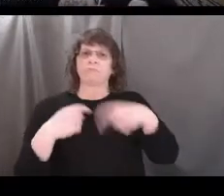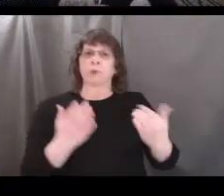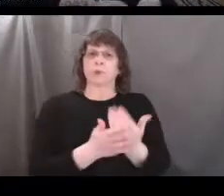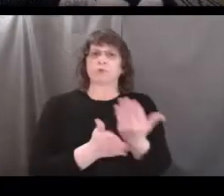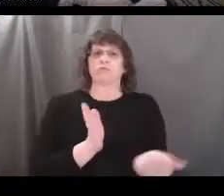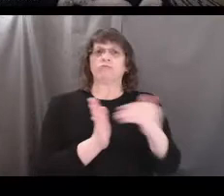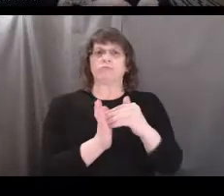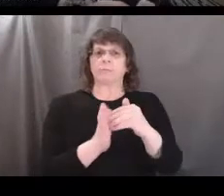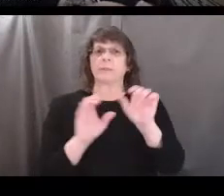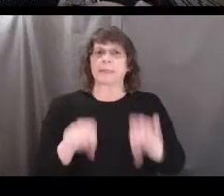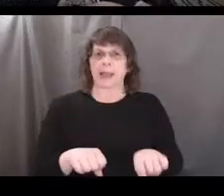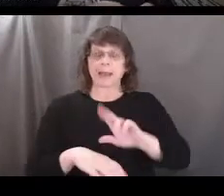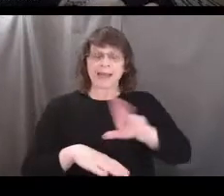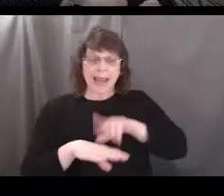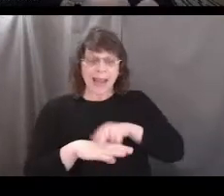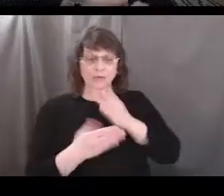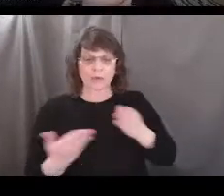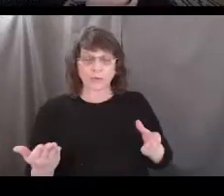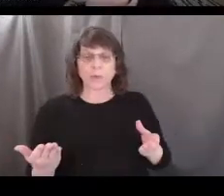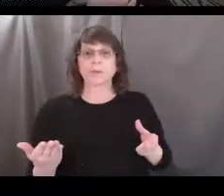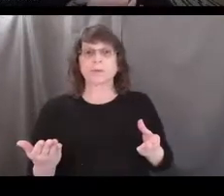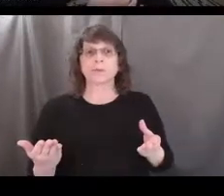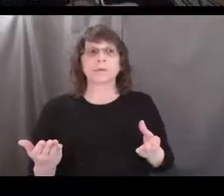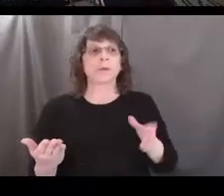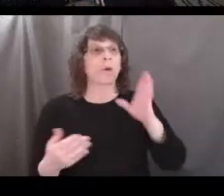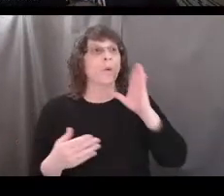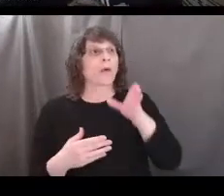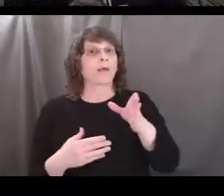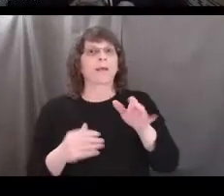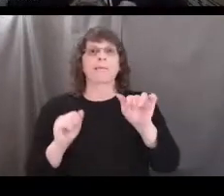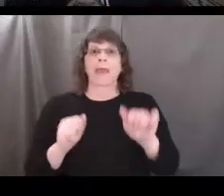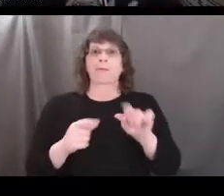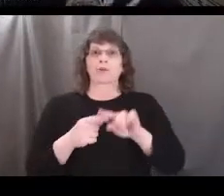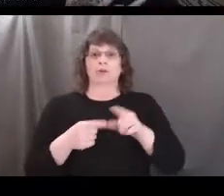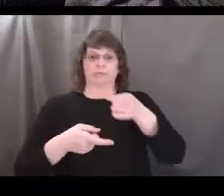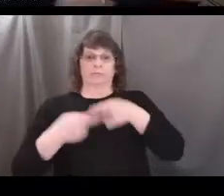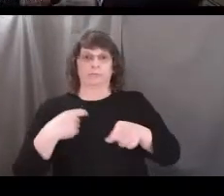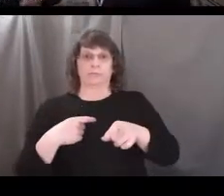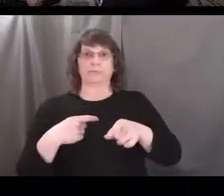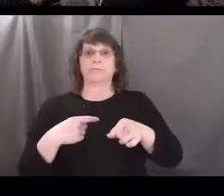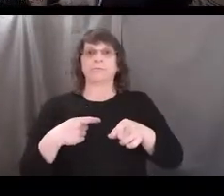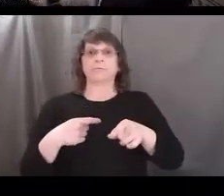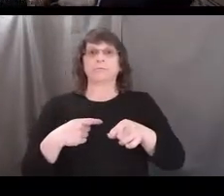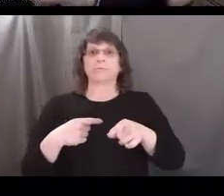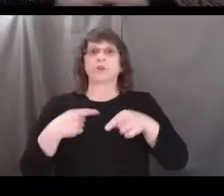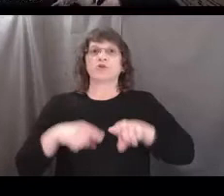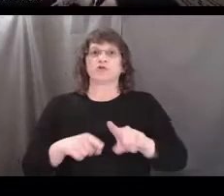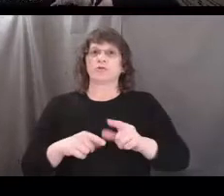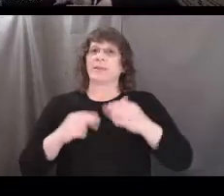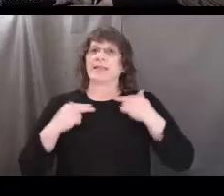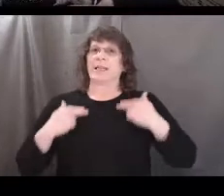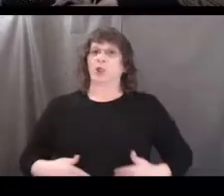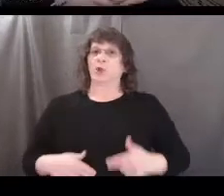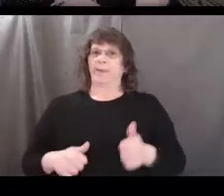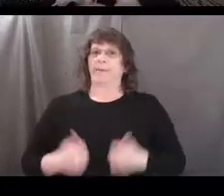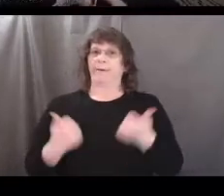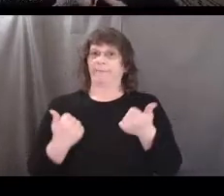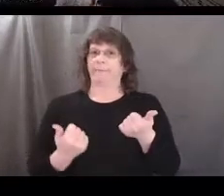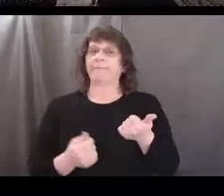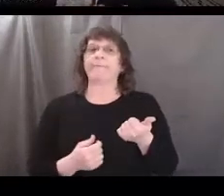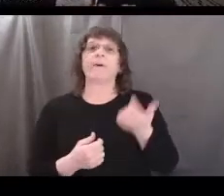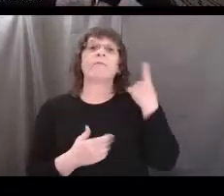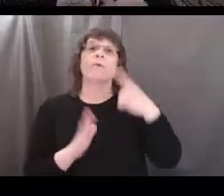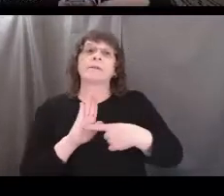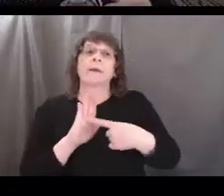are natural resources that will be able to renew themselves in the span of a human lifetime. Some